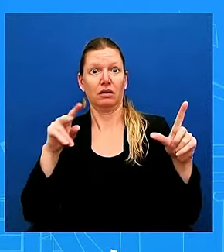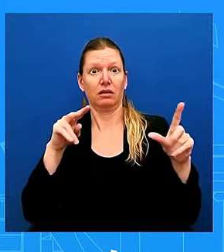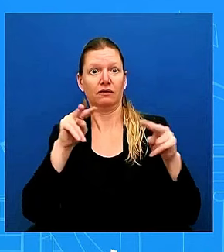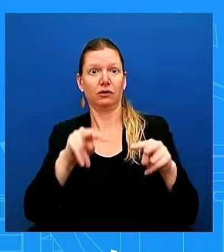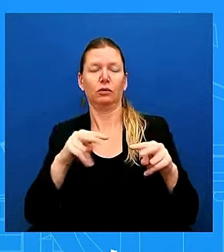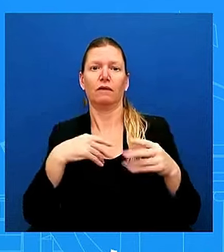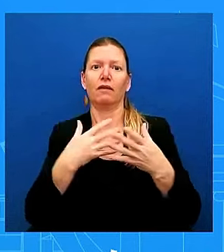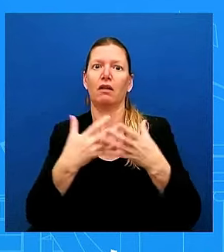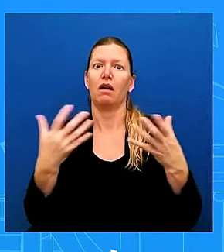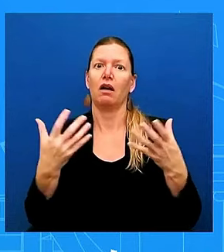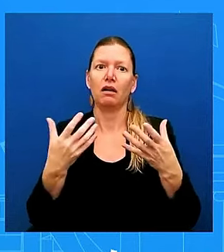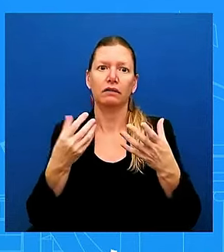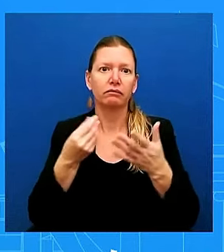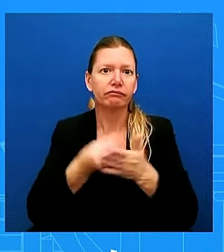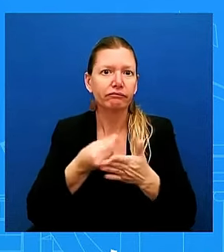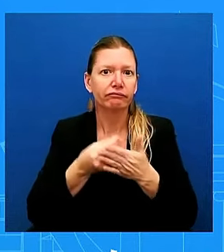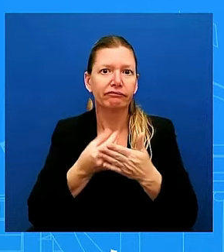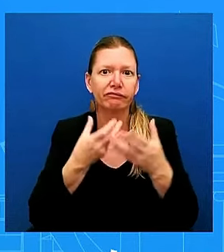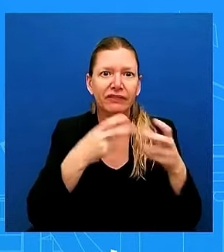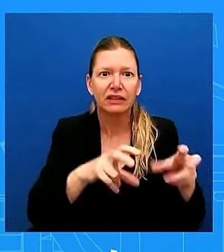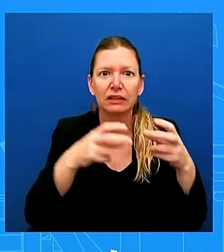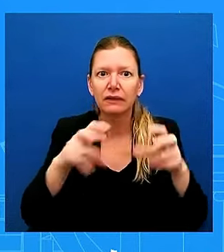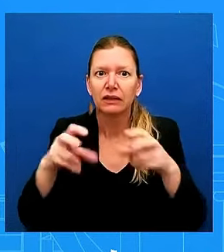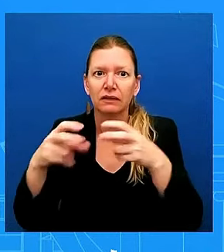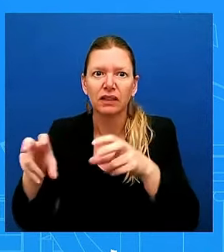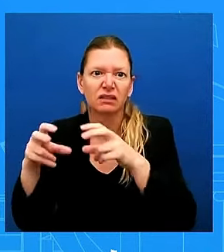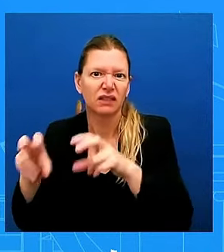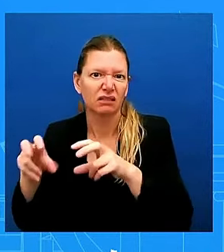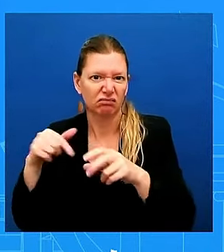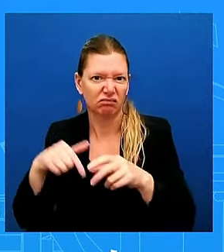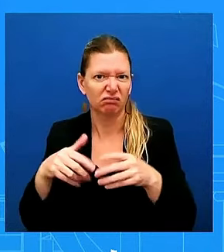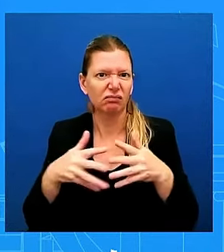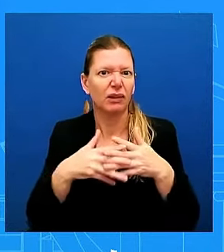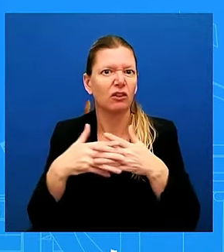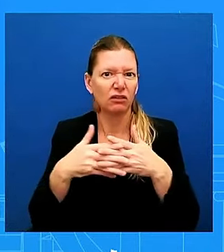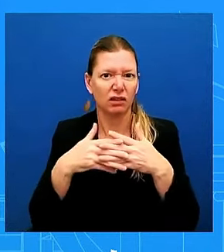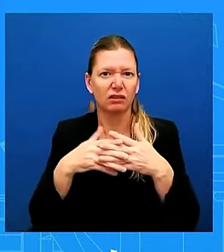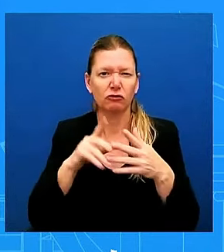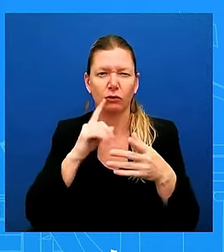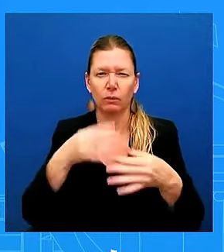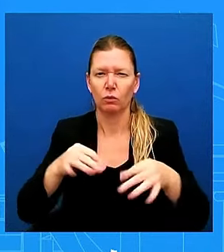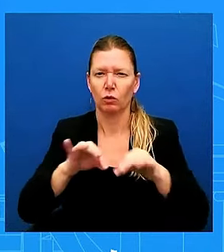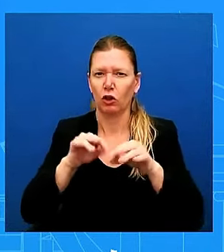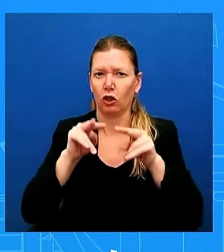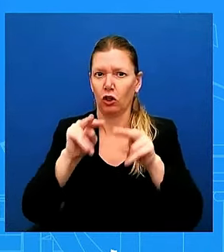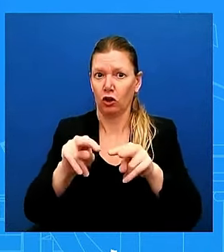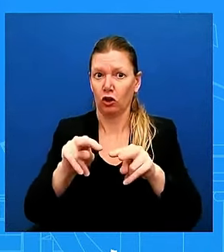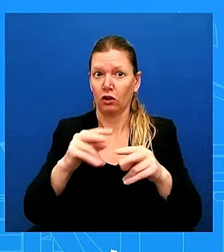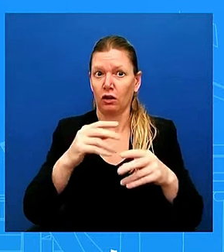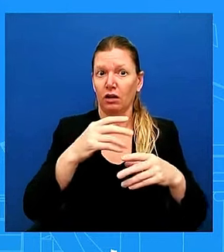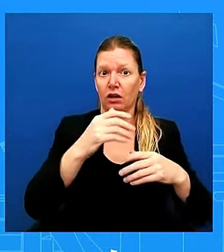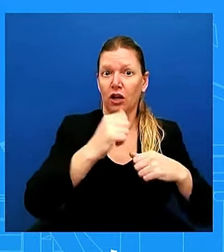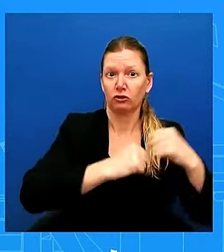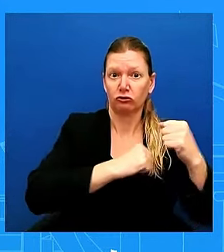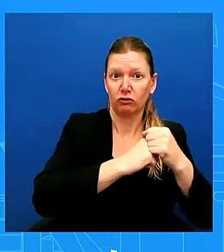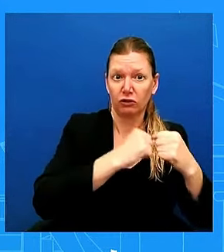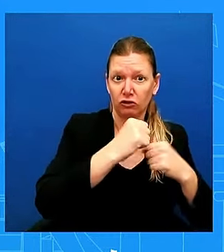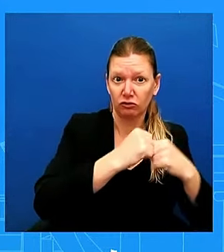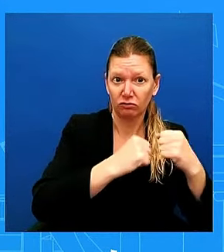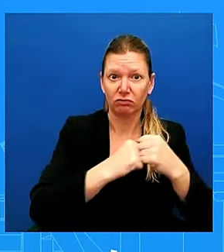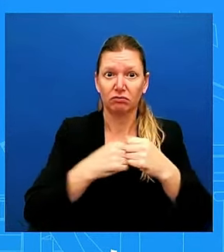to look at construction and manufacturing jobs together. And there what we've seen is continued growth. That